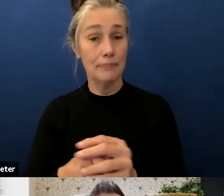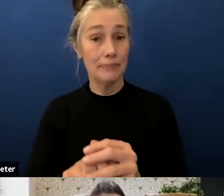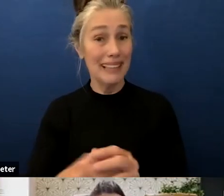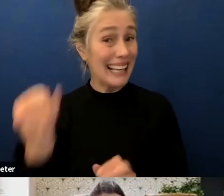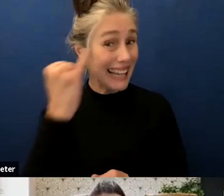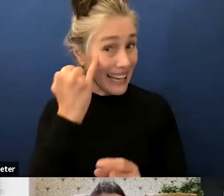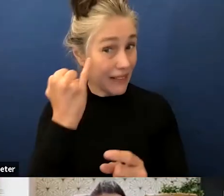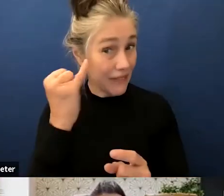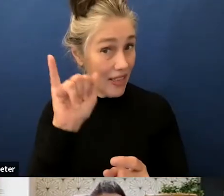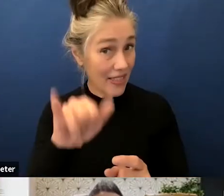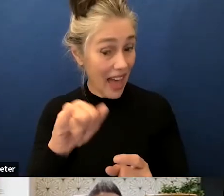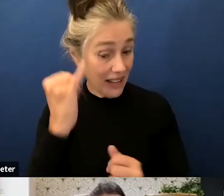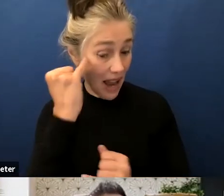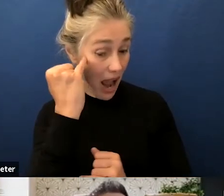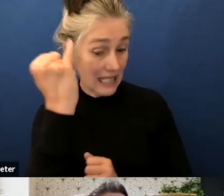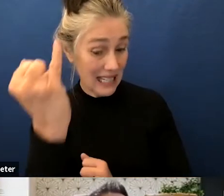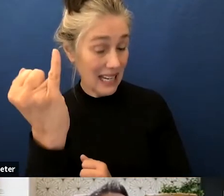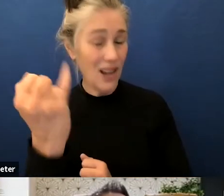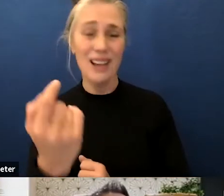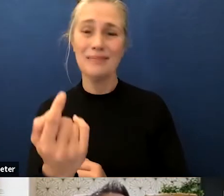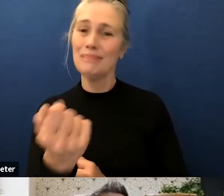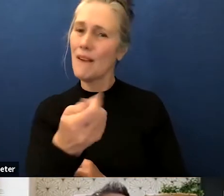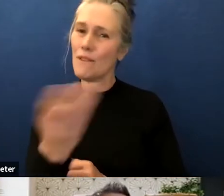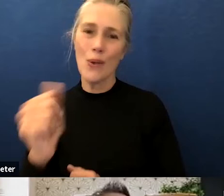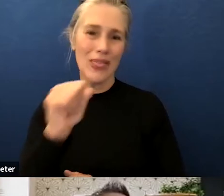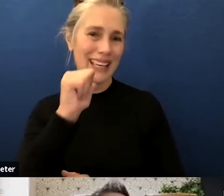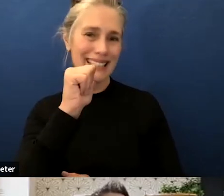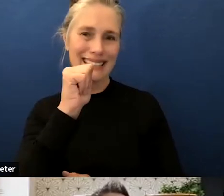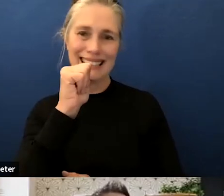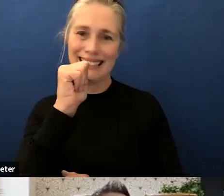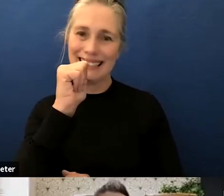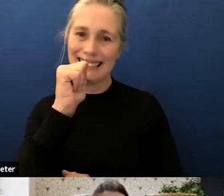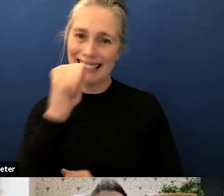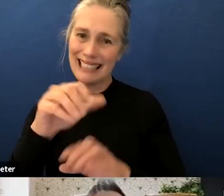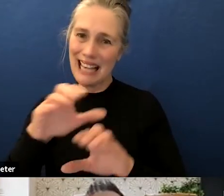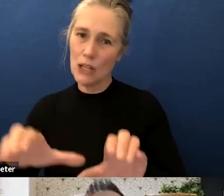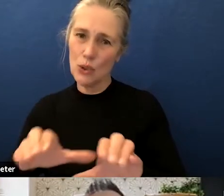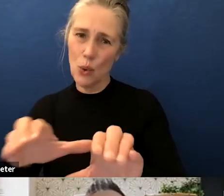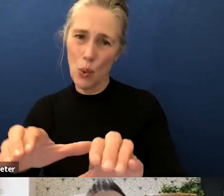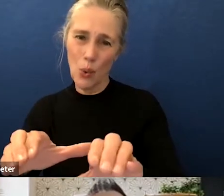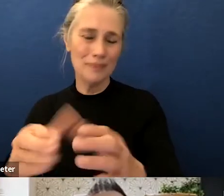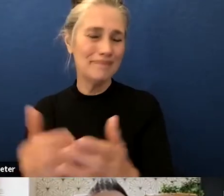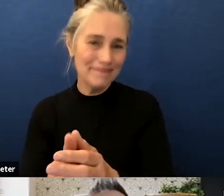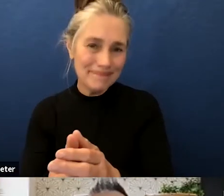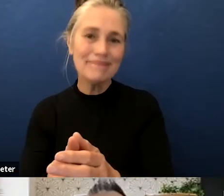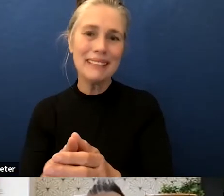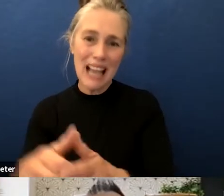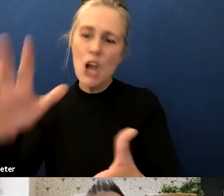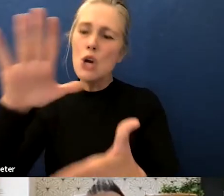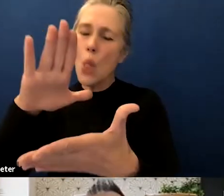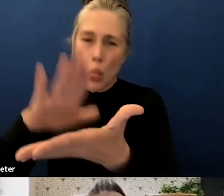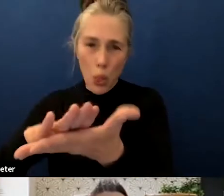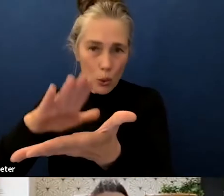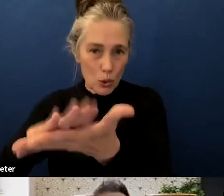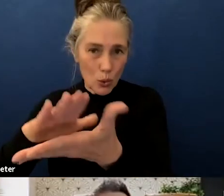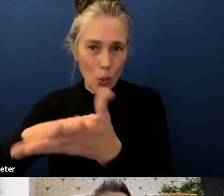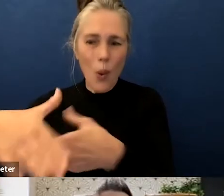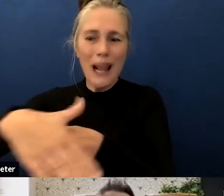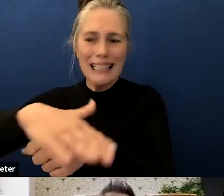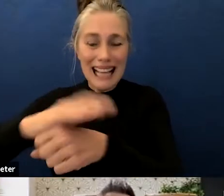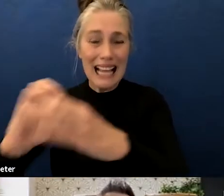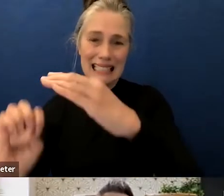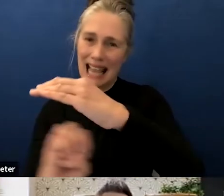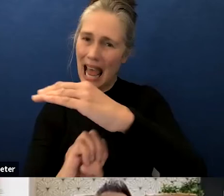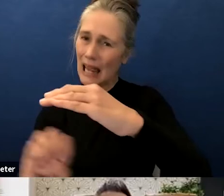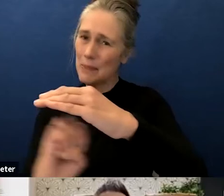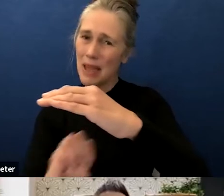it it doesn't achieve is another consideration which is location of school sites and in particular the elementary sites and